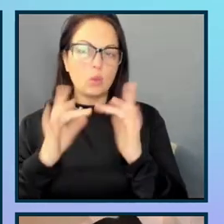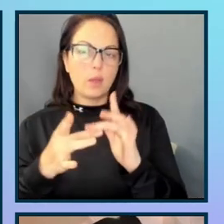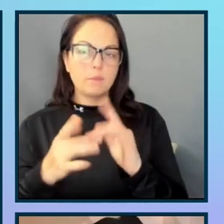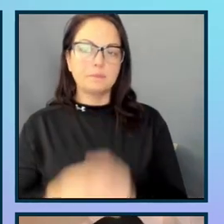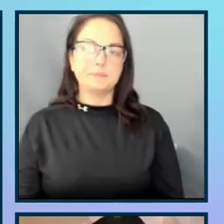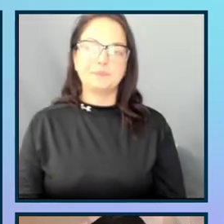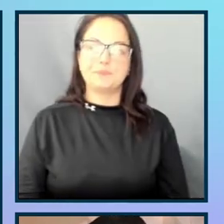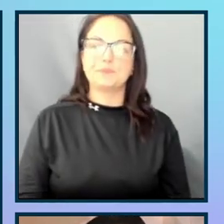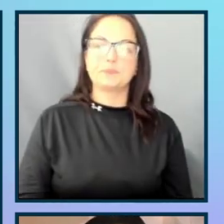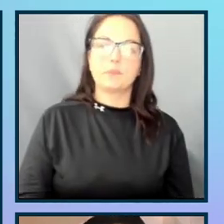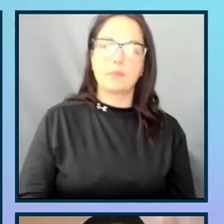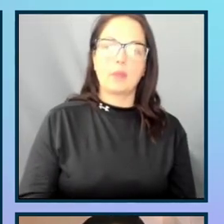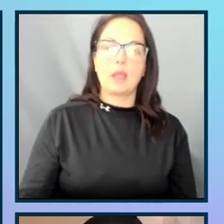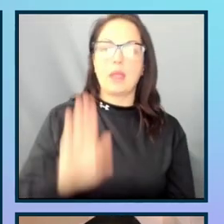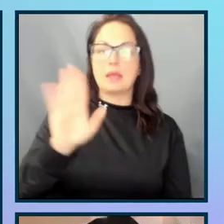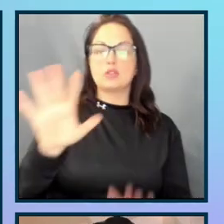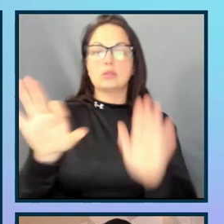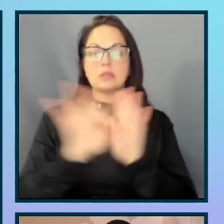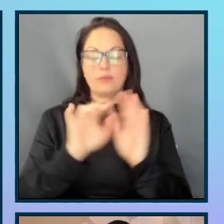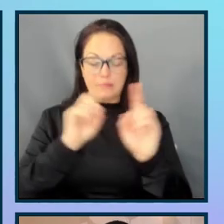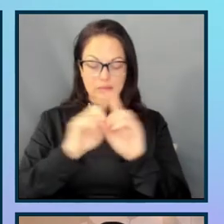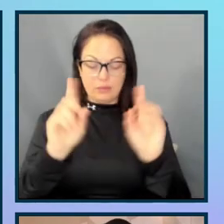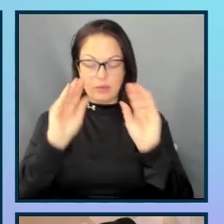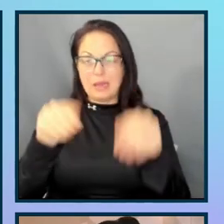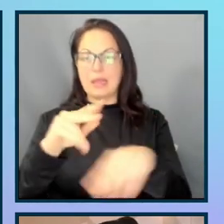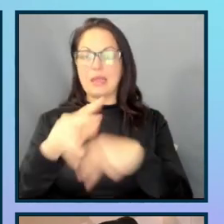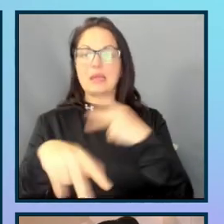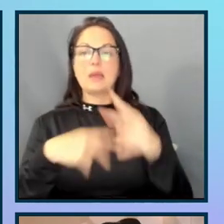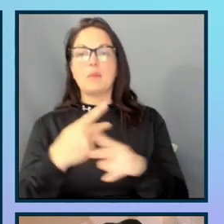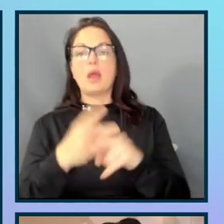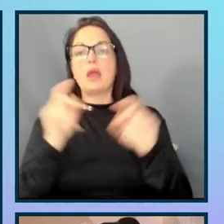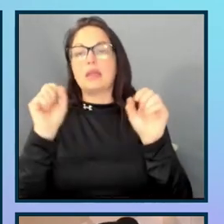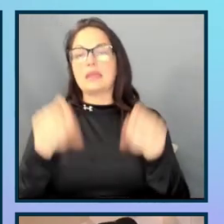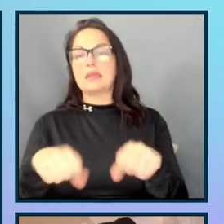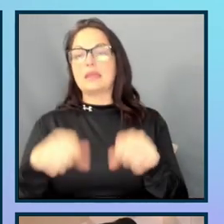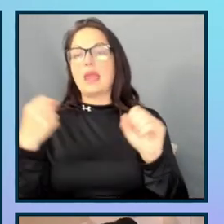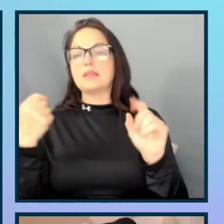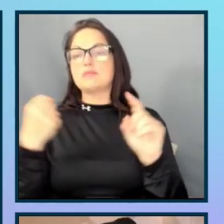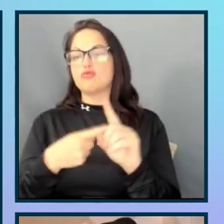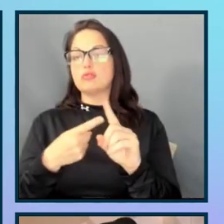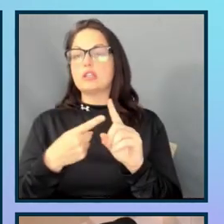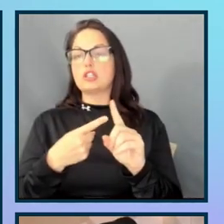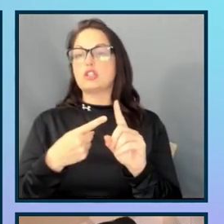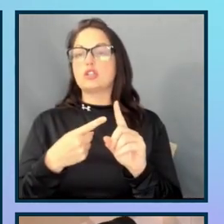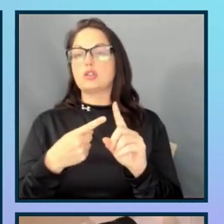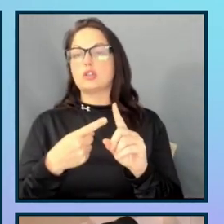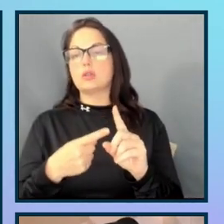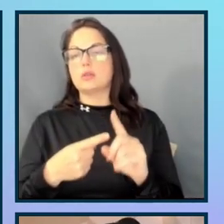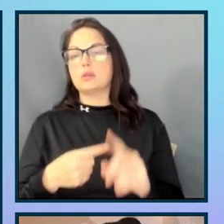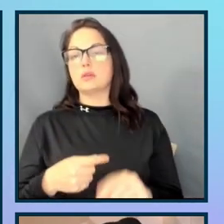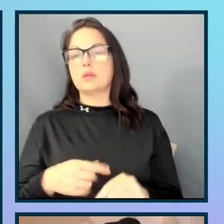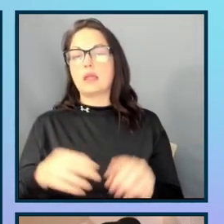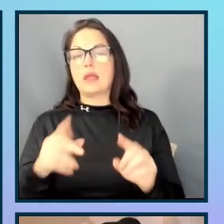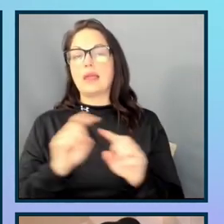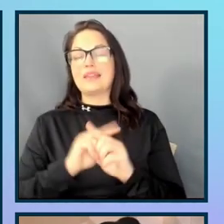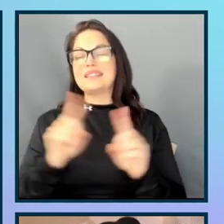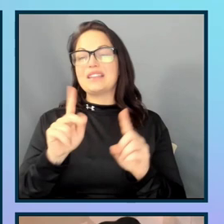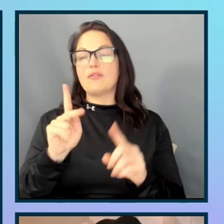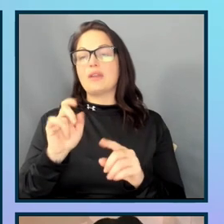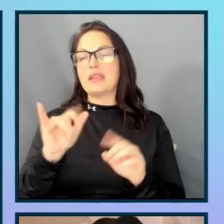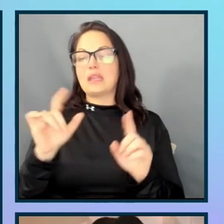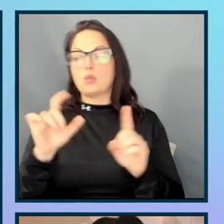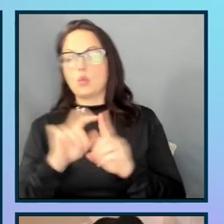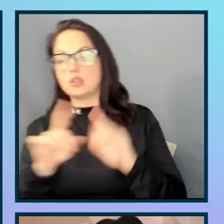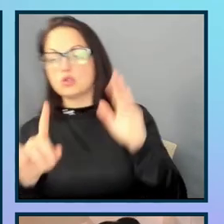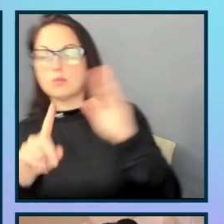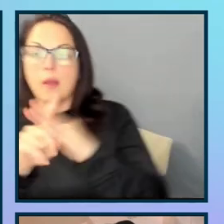As you're selecting these different input types, it can trigger different keyboards to pop up on your